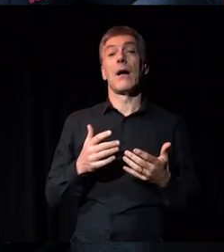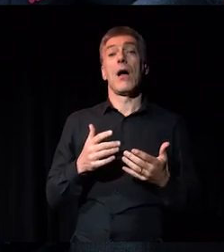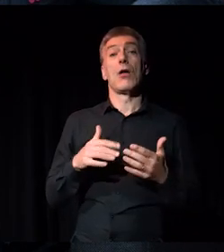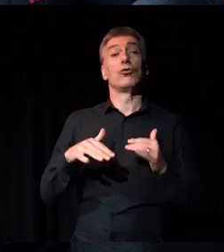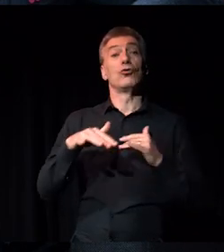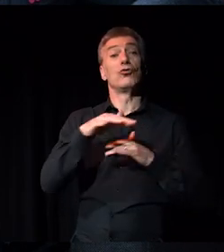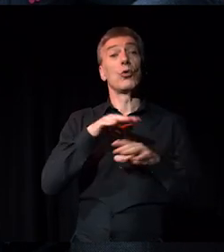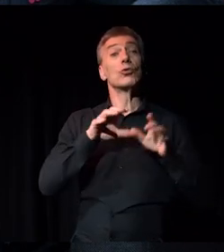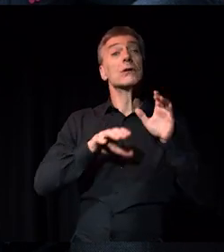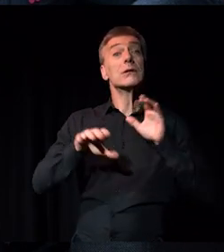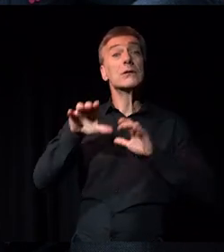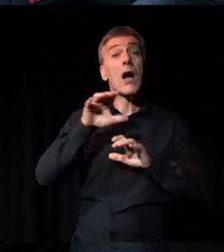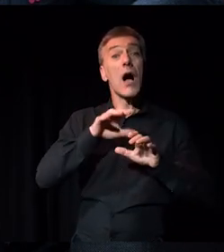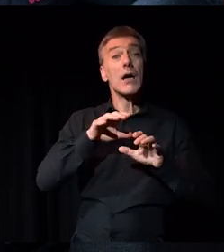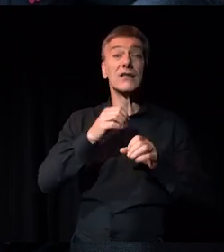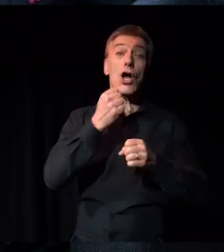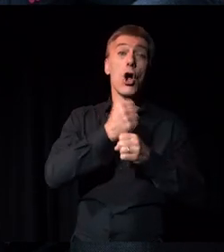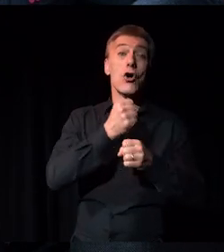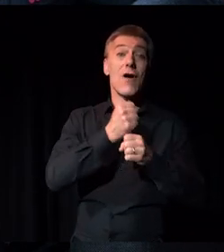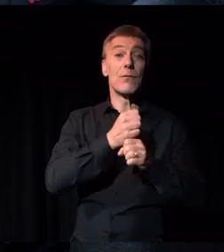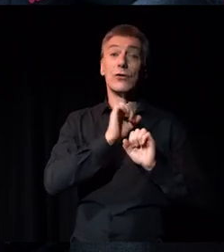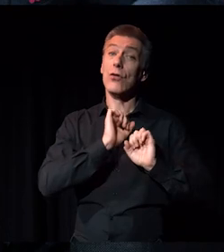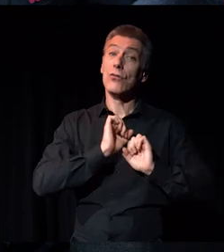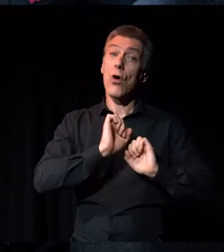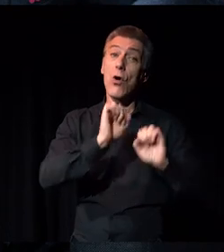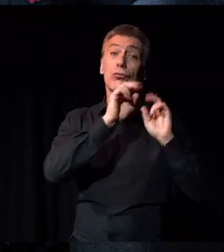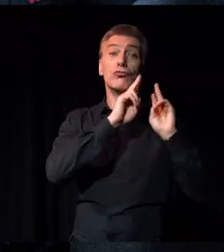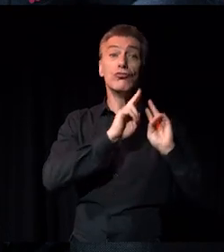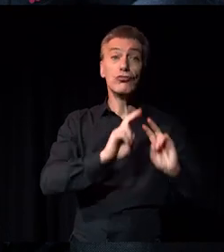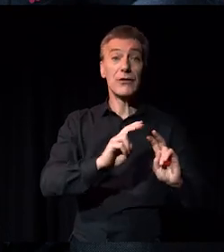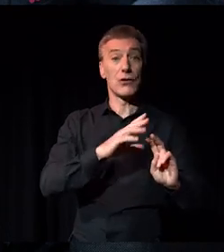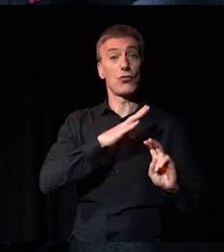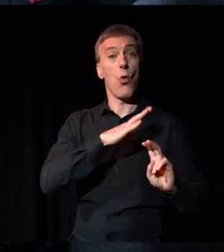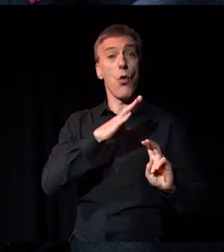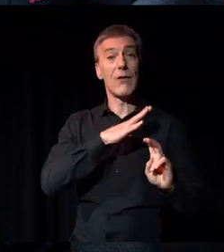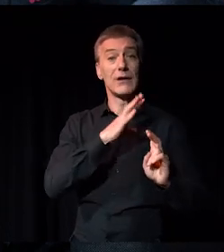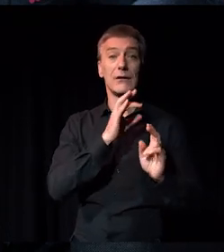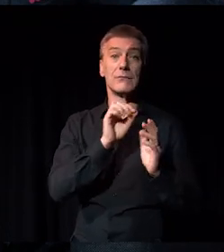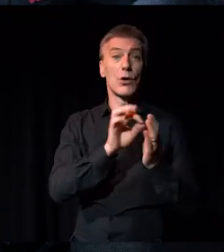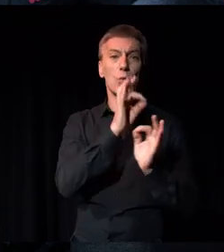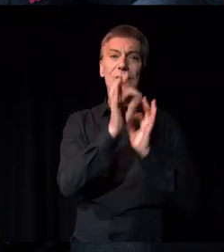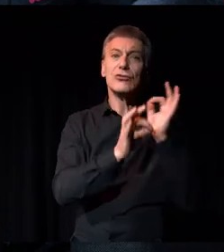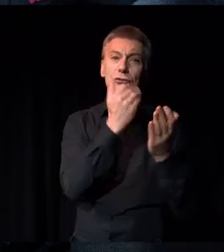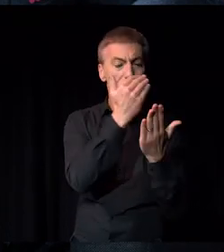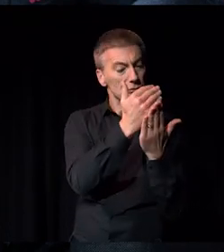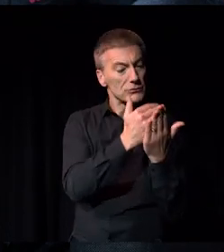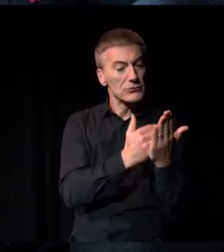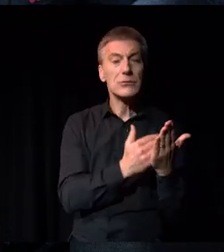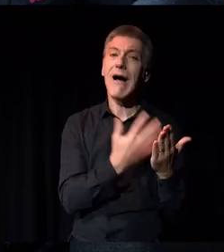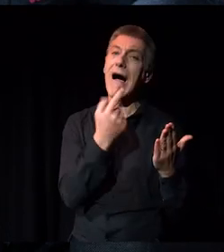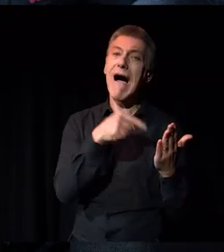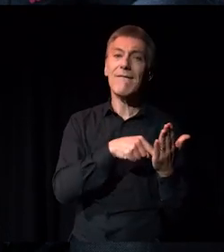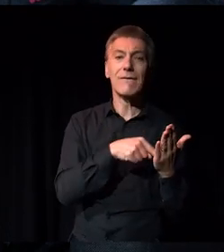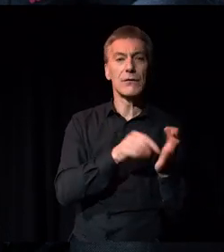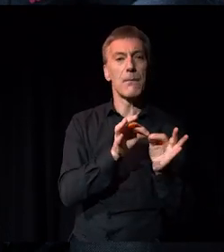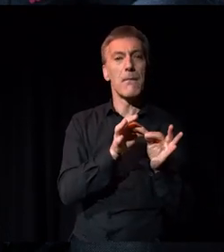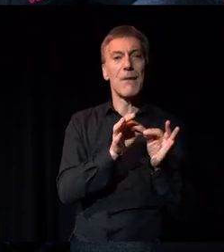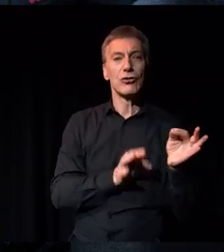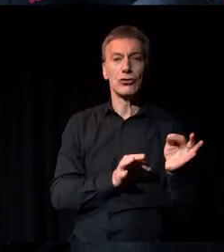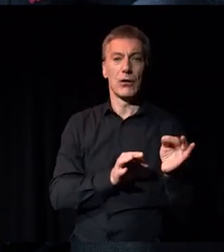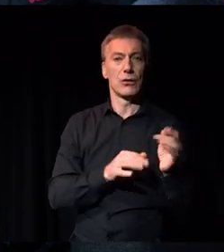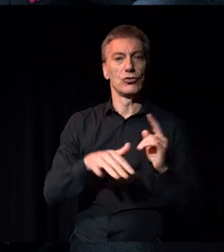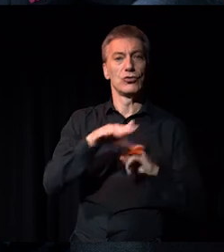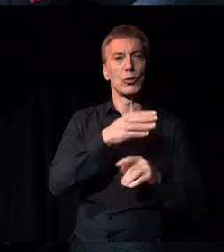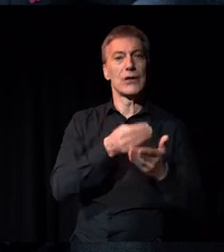social sciences and from government of using specific ways to measure socioeconomic background. And